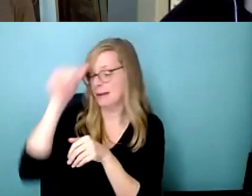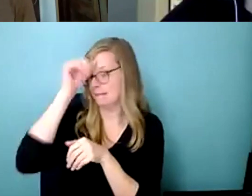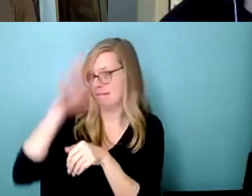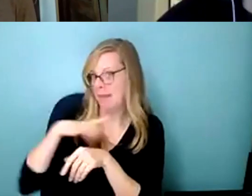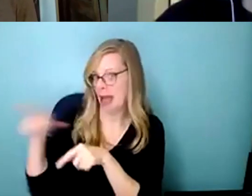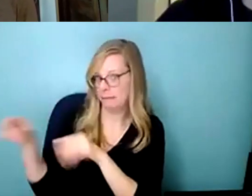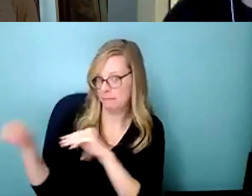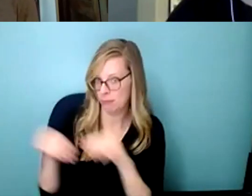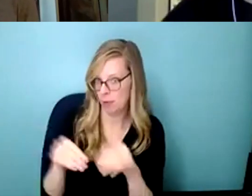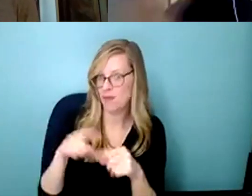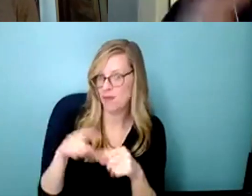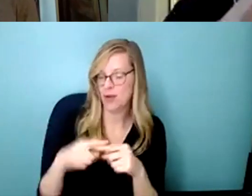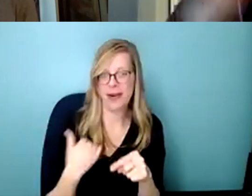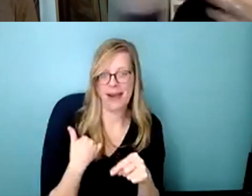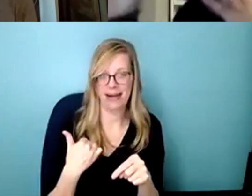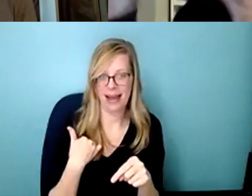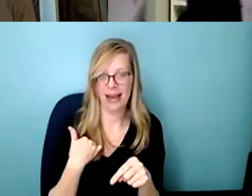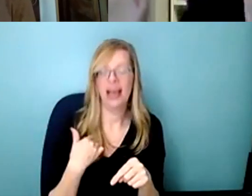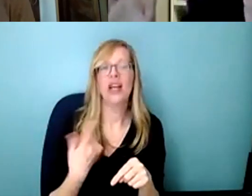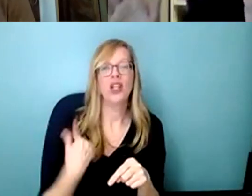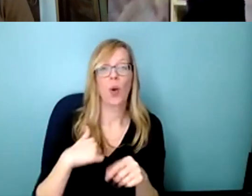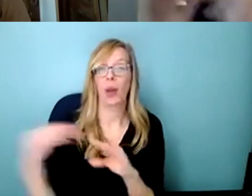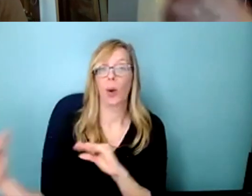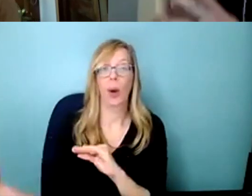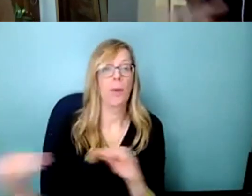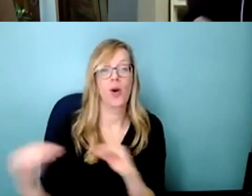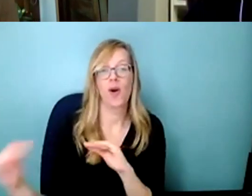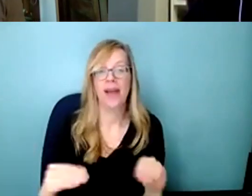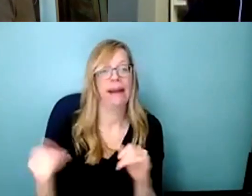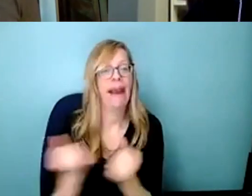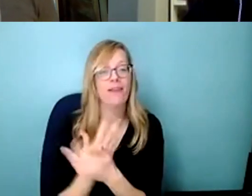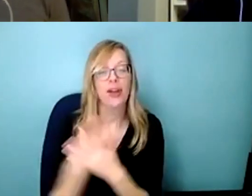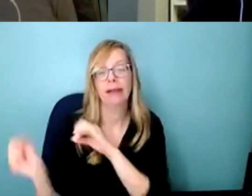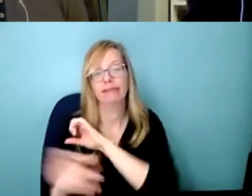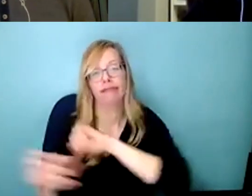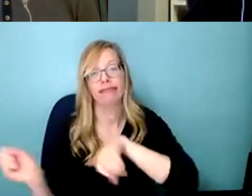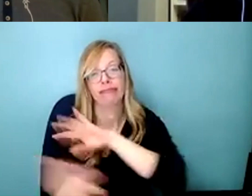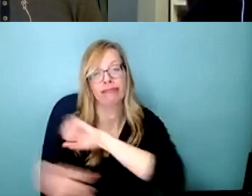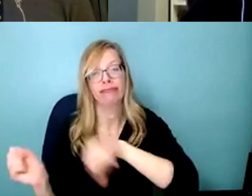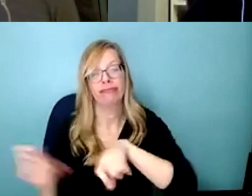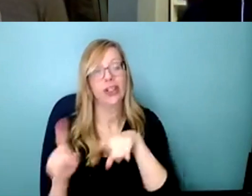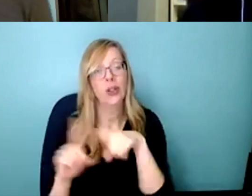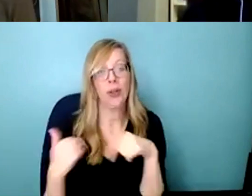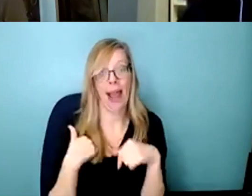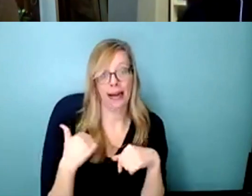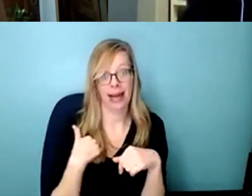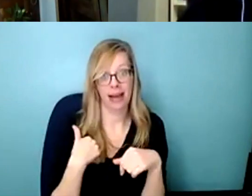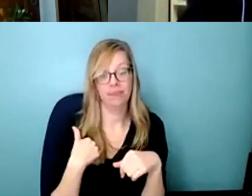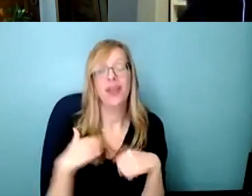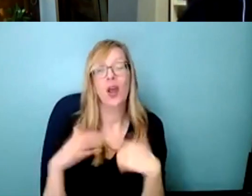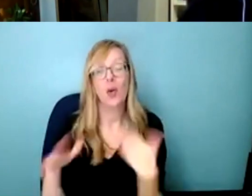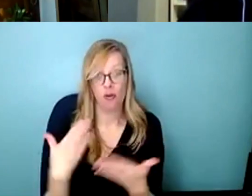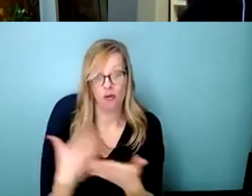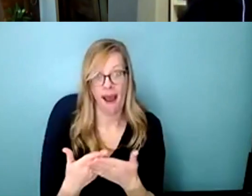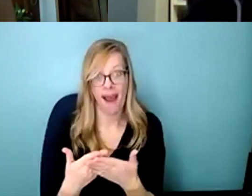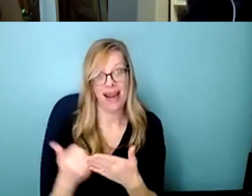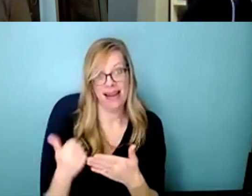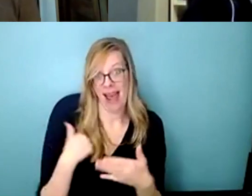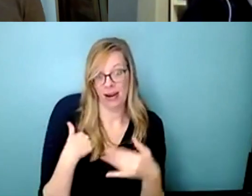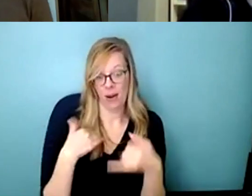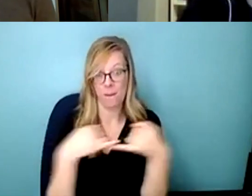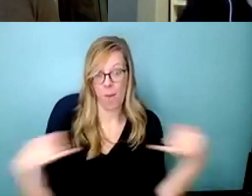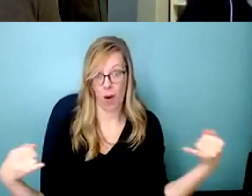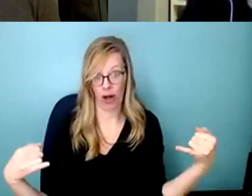we were we were moving all of his stuff to canada and we got to the border and there was a